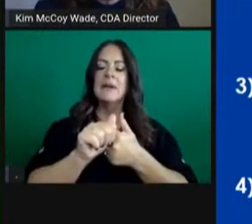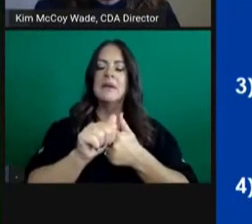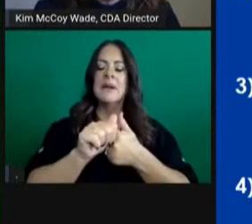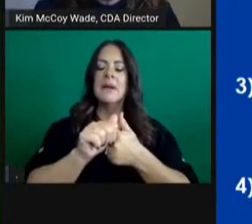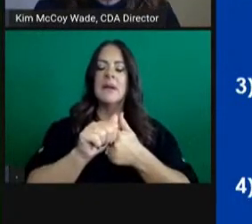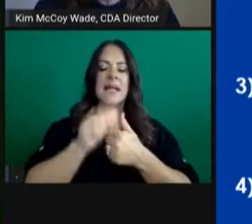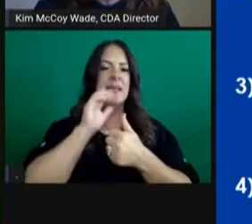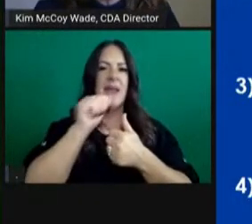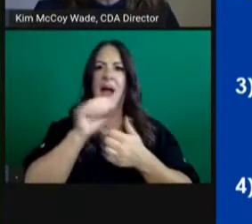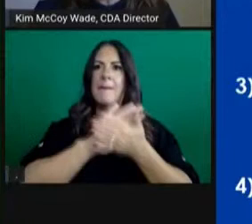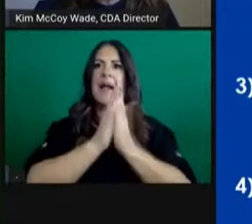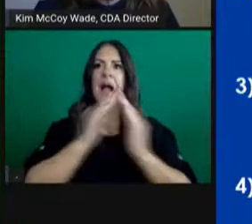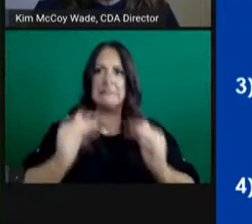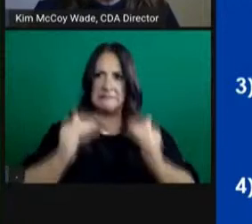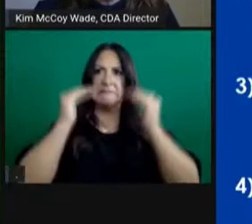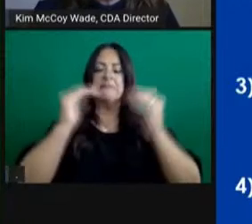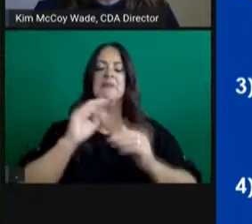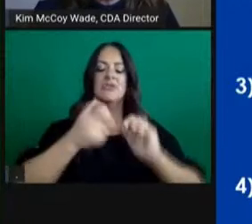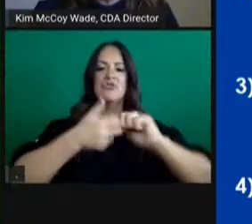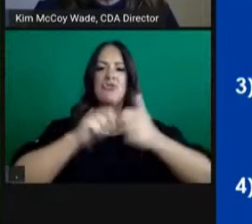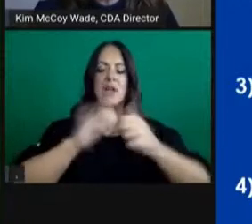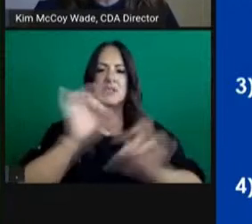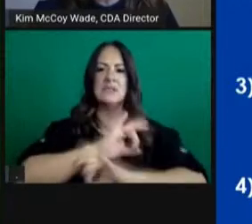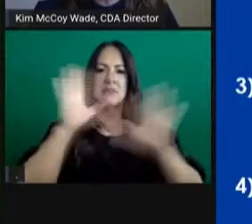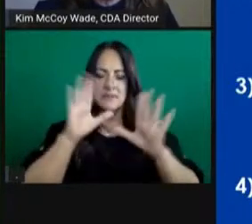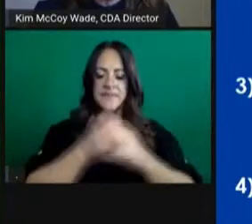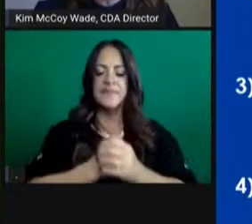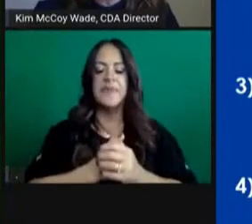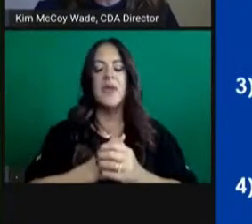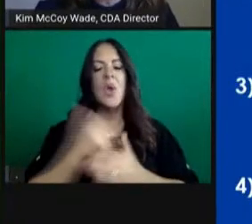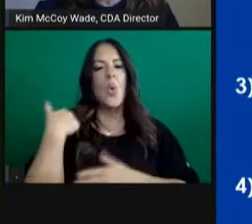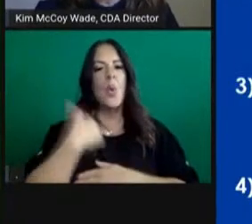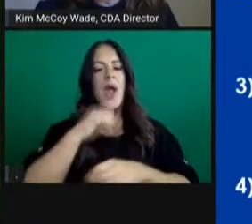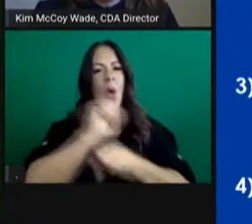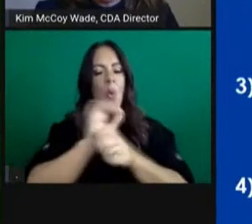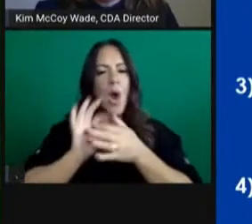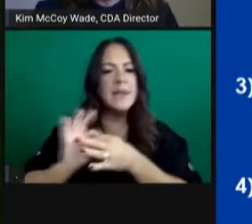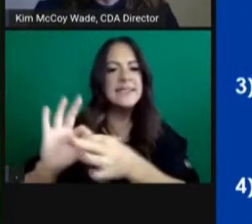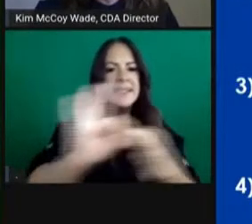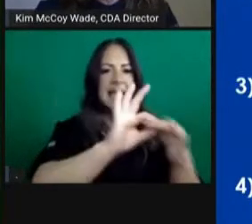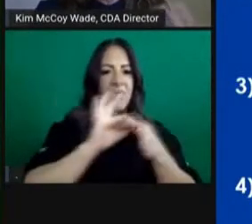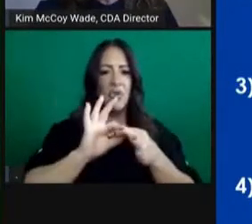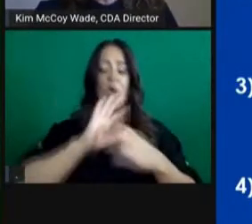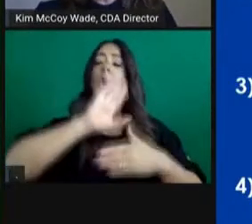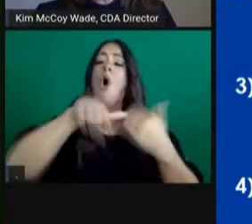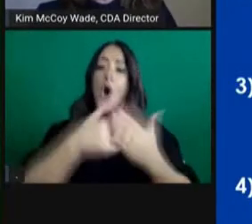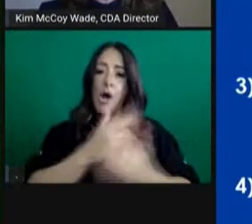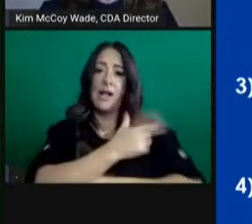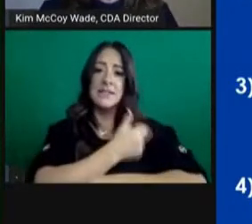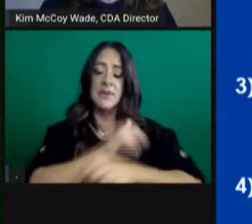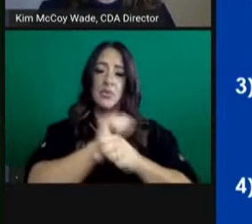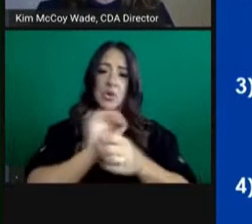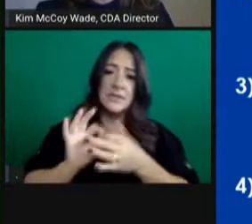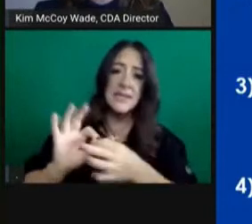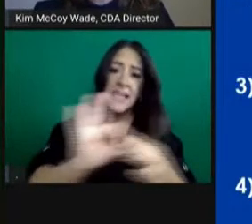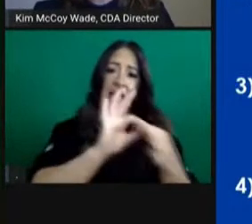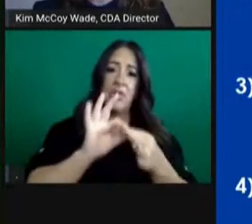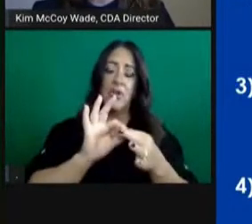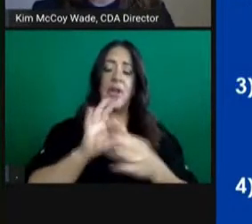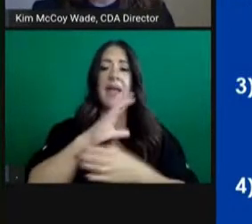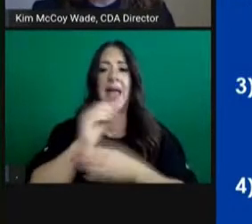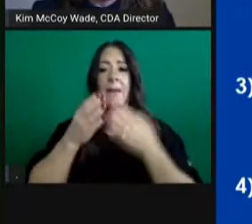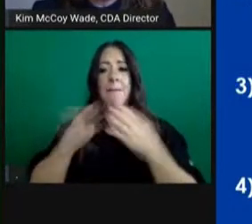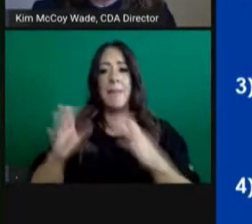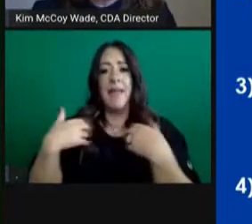Equally important is that we're all in this together and that all hospitals in a region work together, along with county partners from